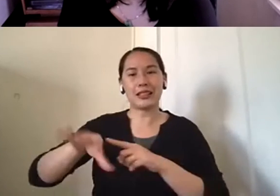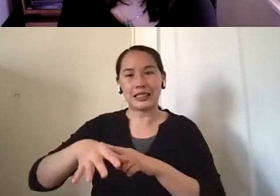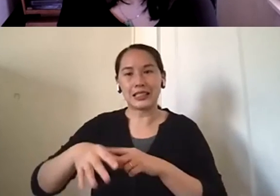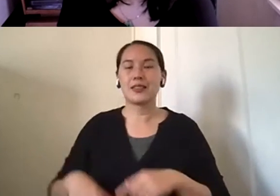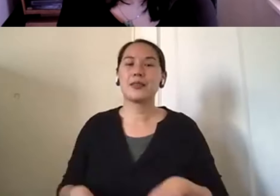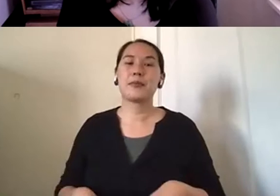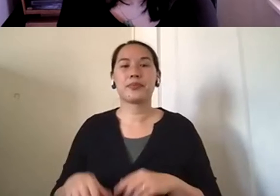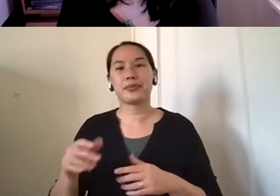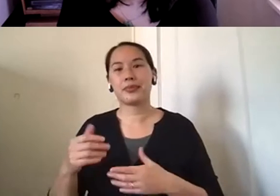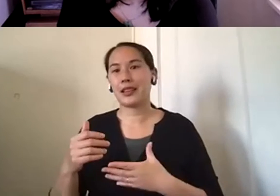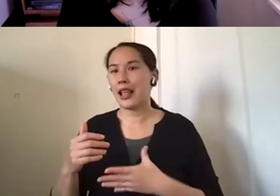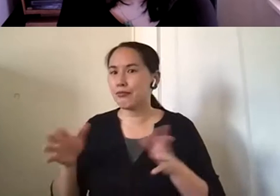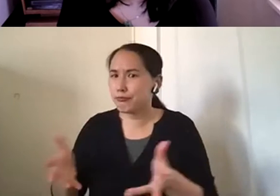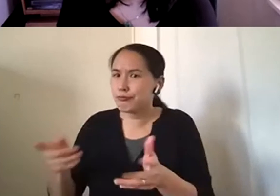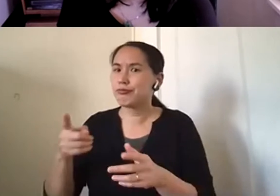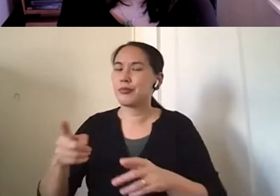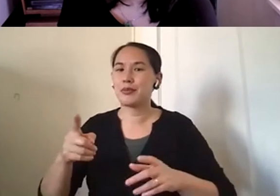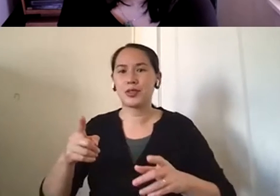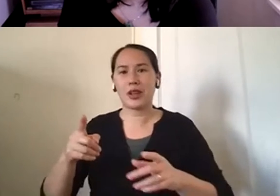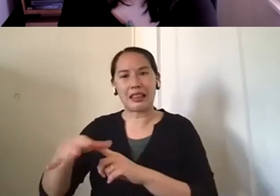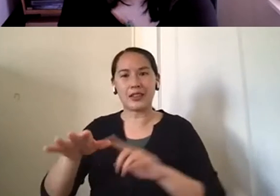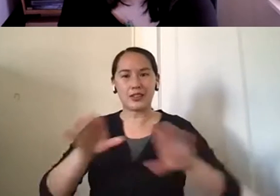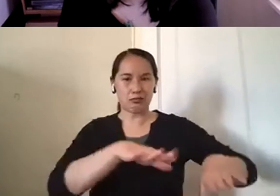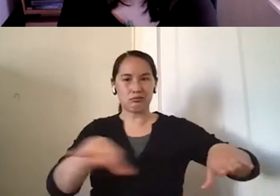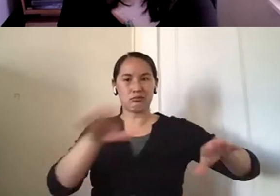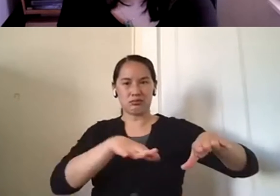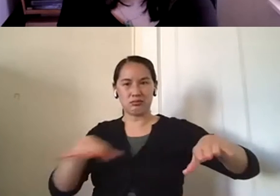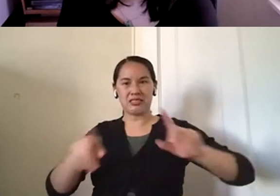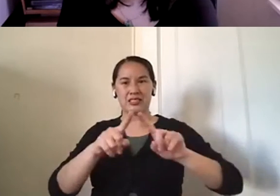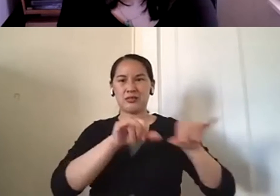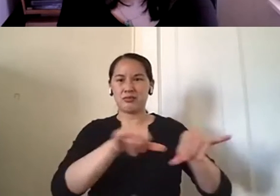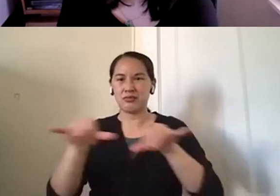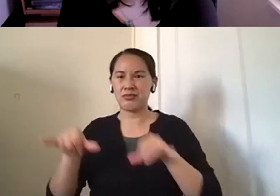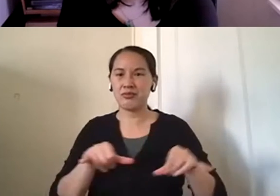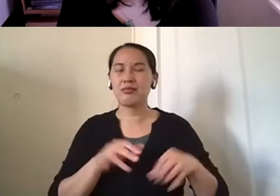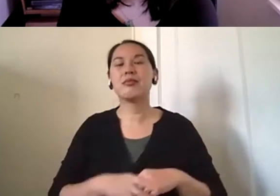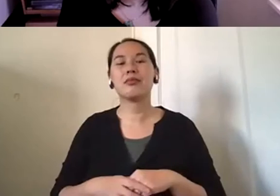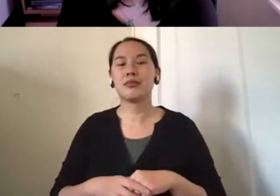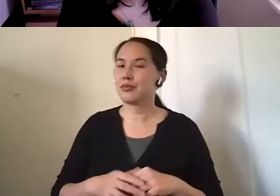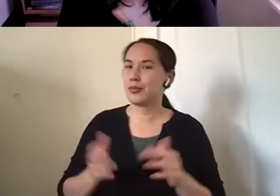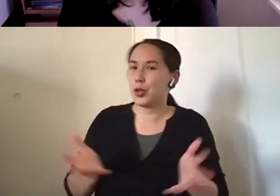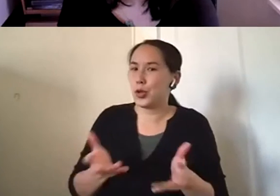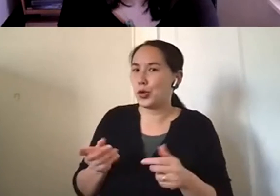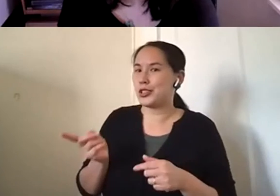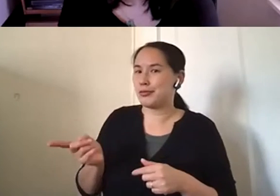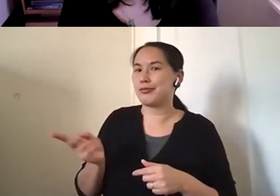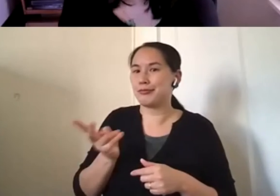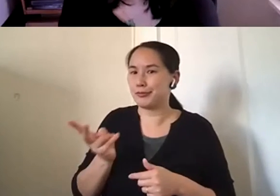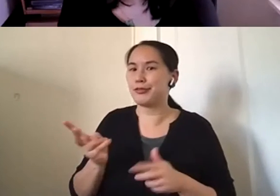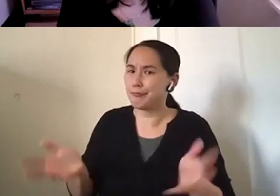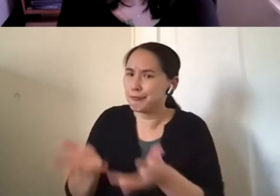a pattern, those types of things. Um, she, she encouraged them to, um, to be able to do those things with him.